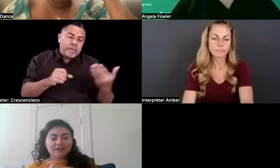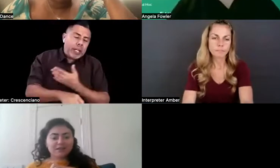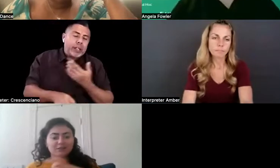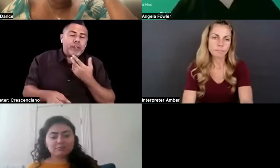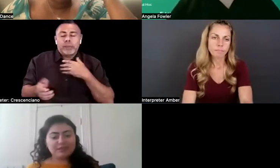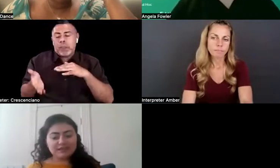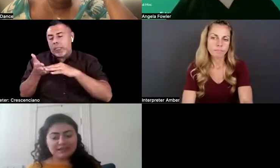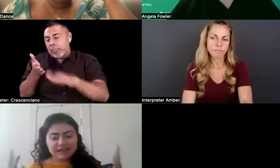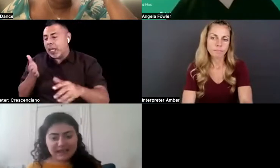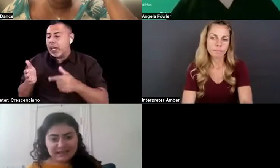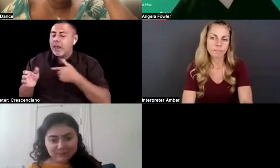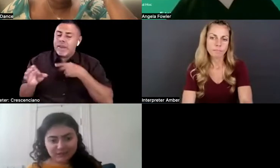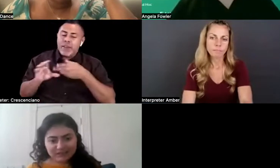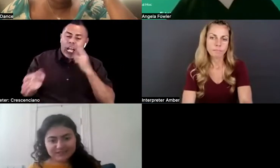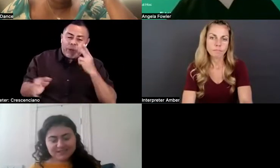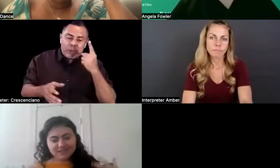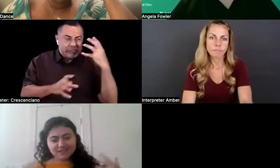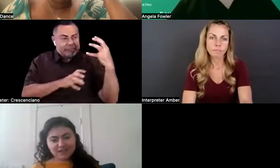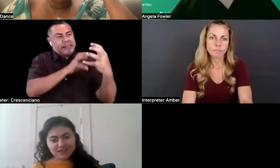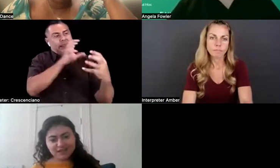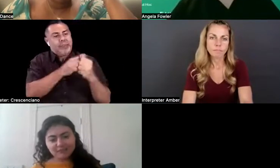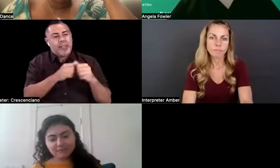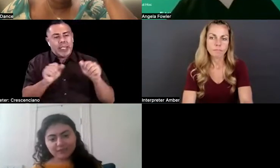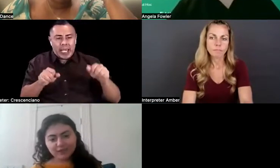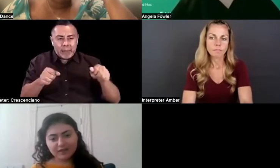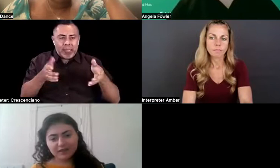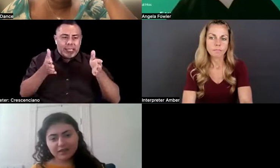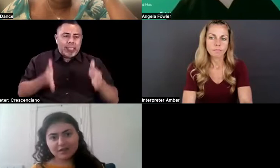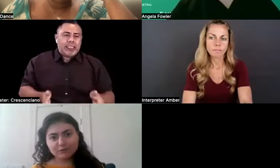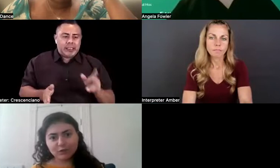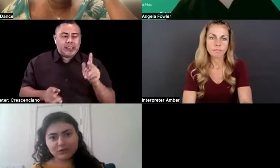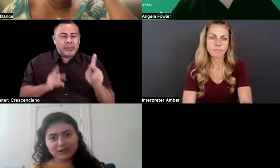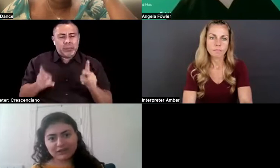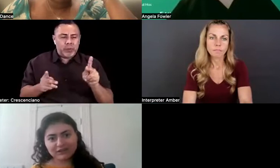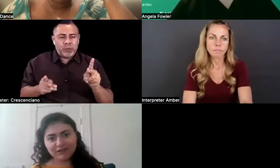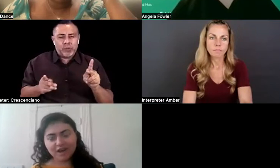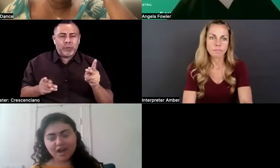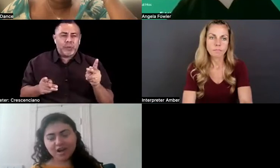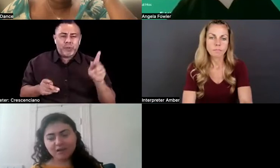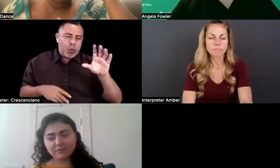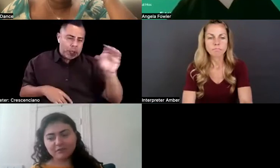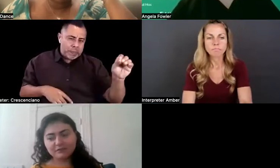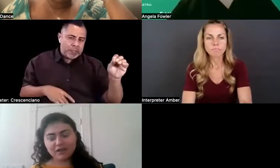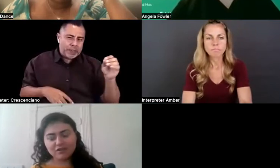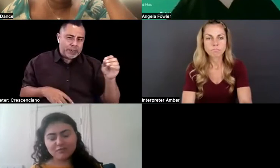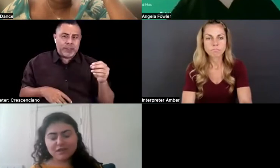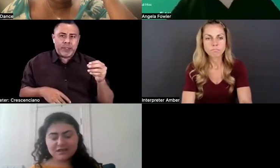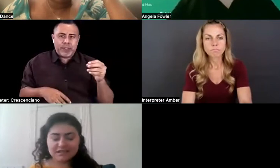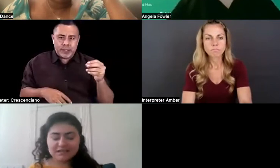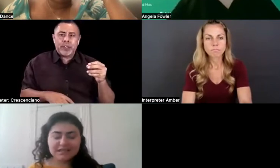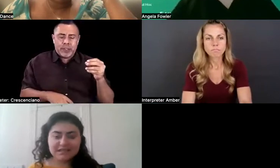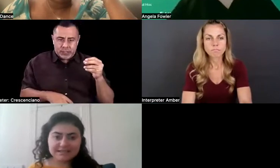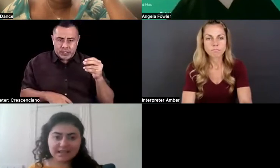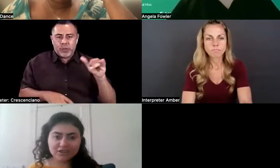of being in an ableist employer environment